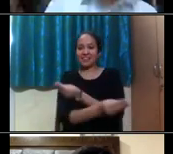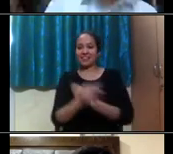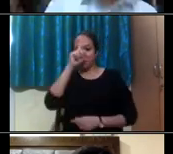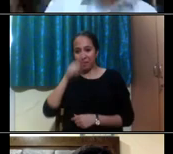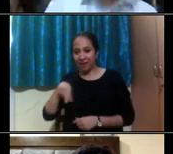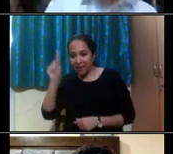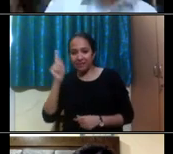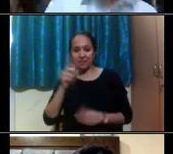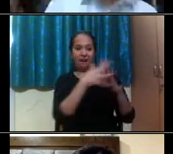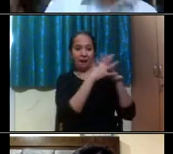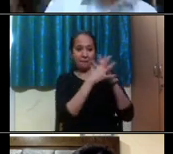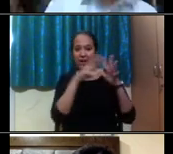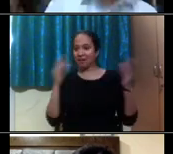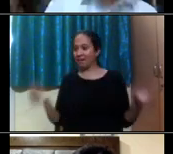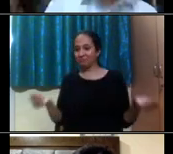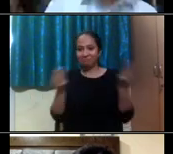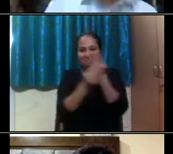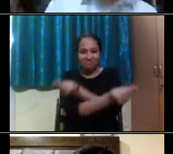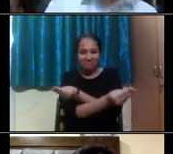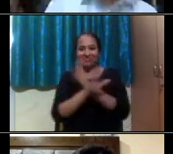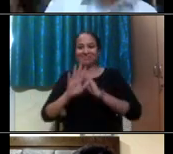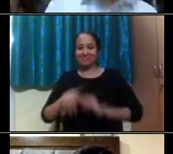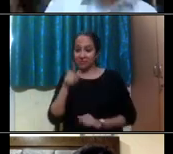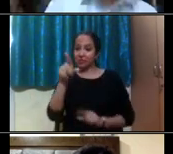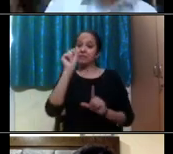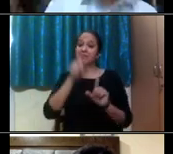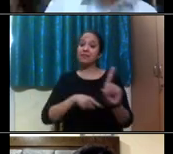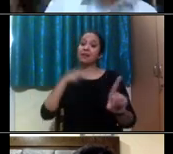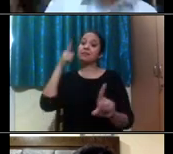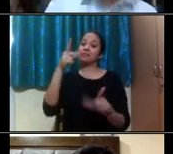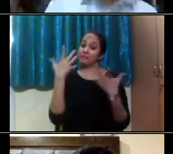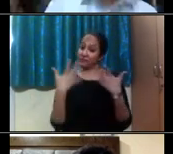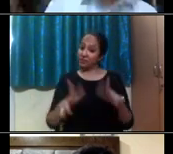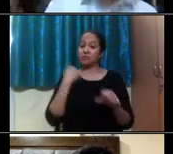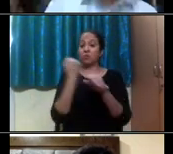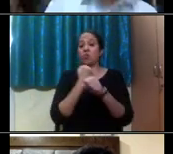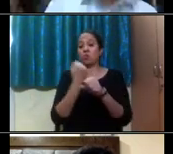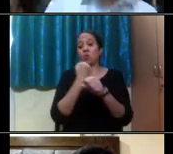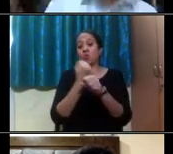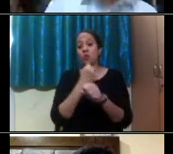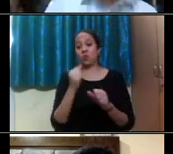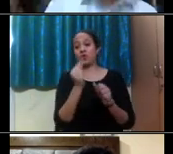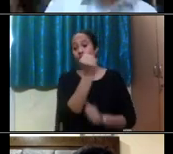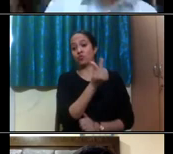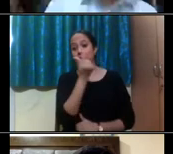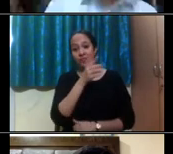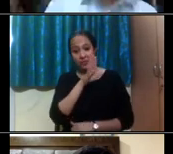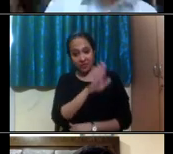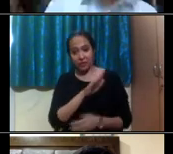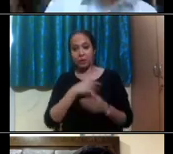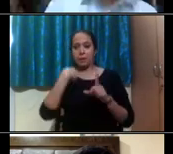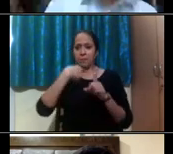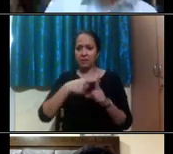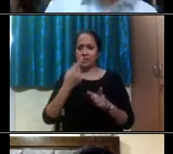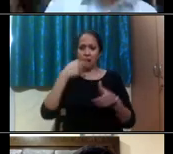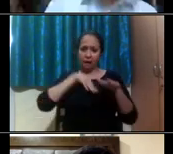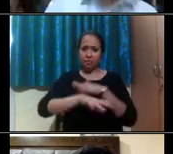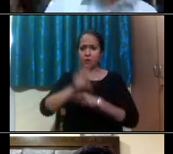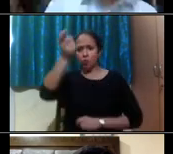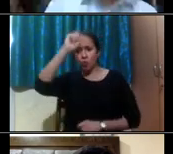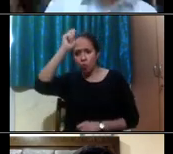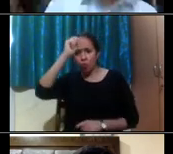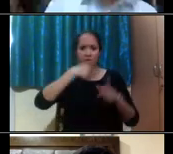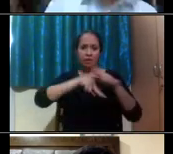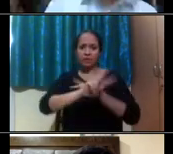Previously, Monica worked for 10 years at the University of Texas at Austin, where she assisted with various roles, including admission,